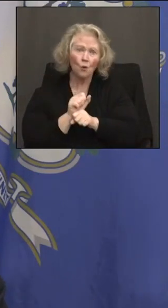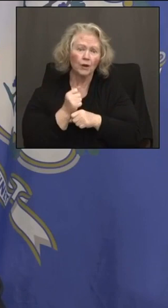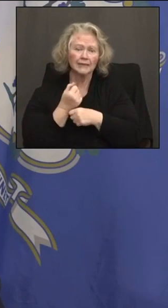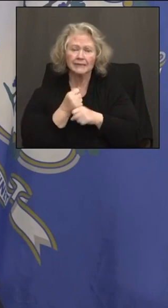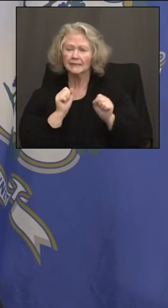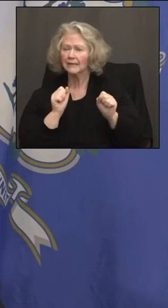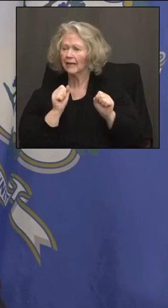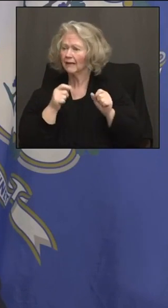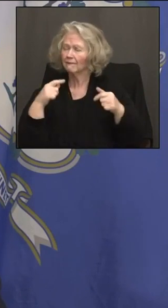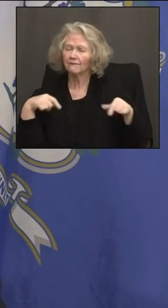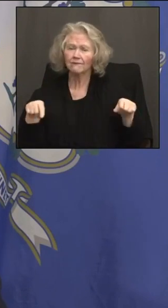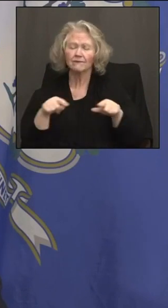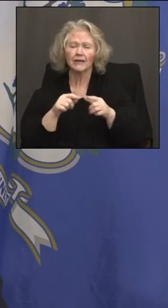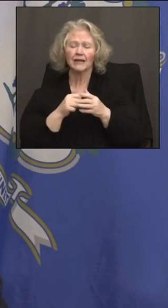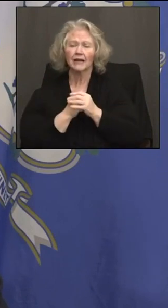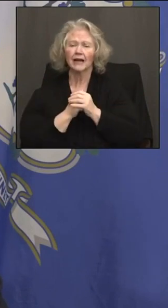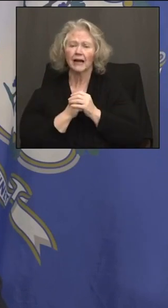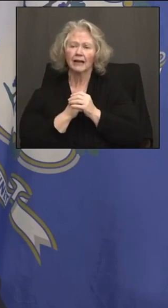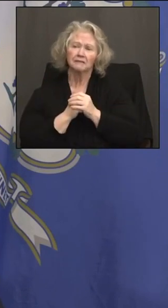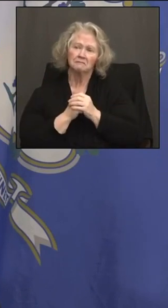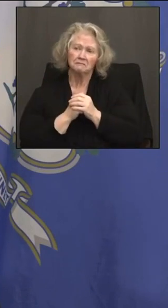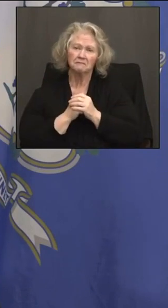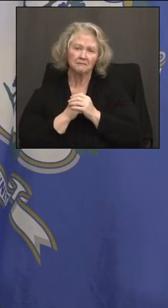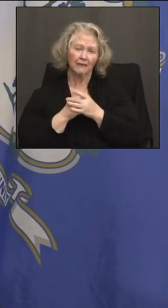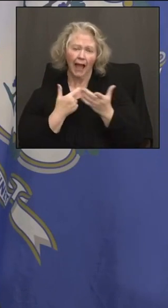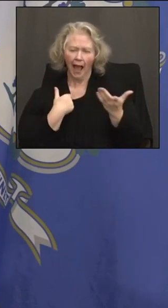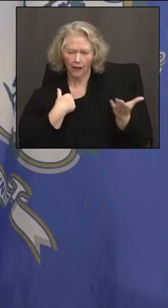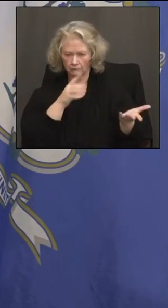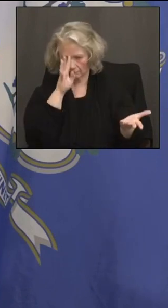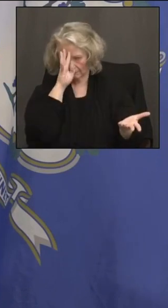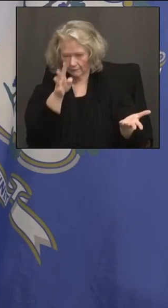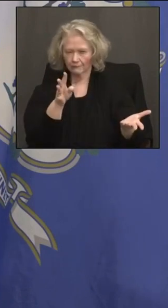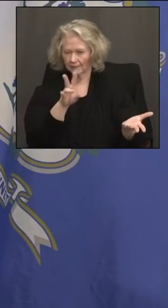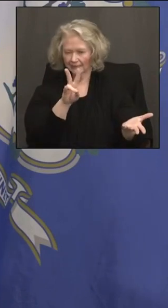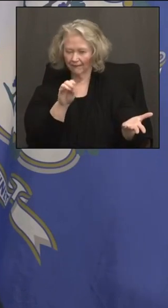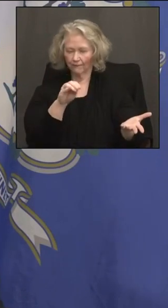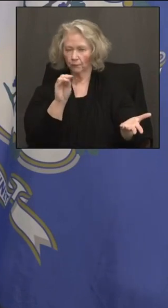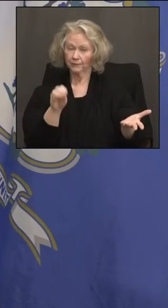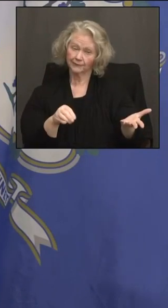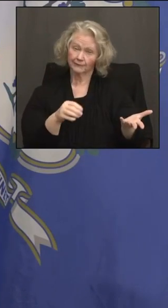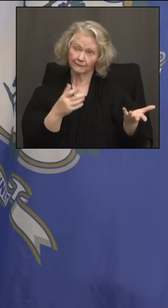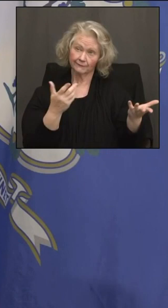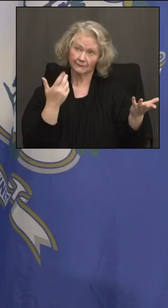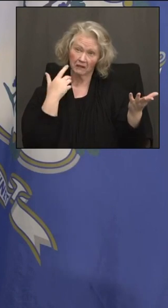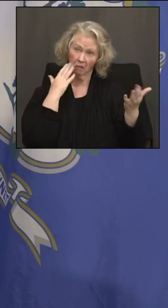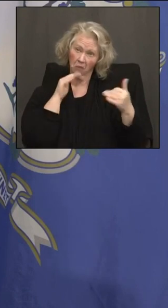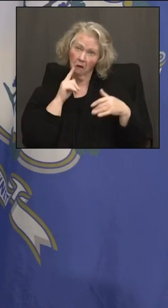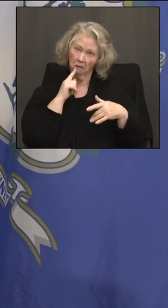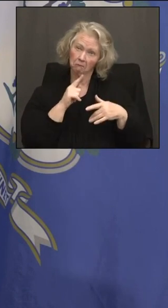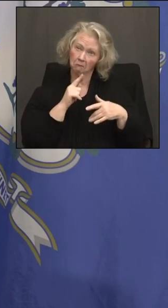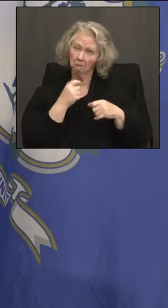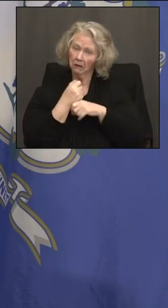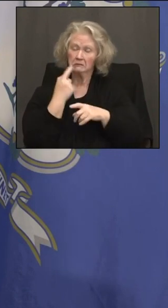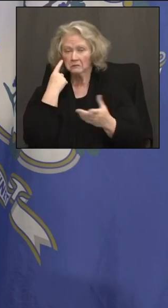your fellow workers safe. I just made up a number. 70% is a place I thought we could get in the near term.